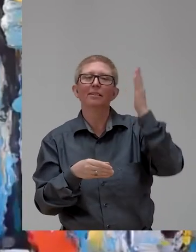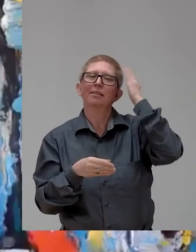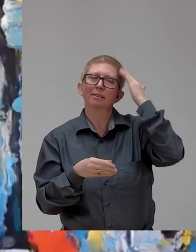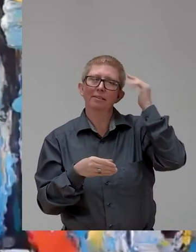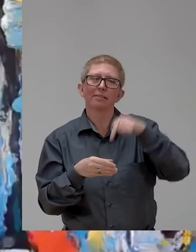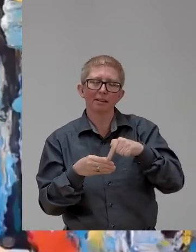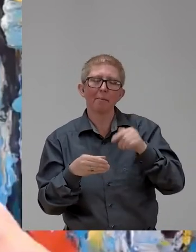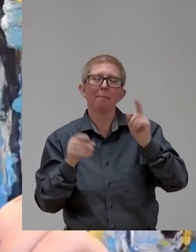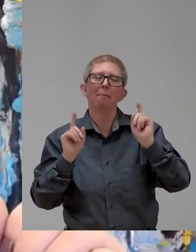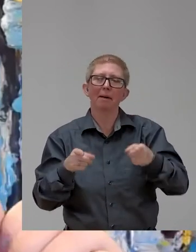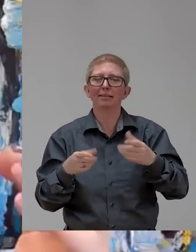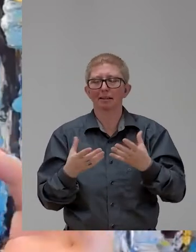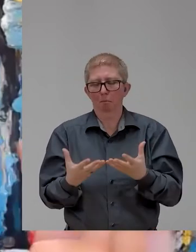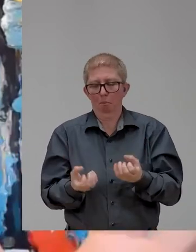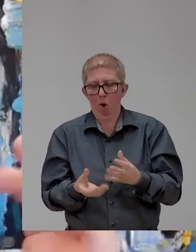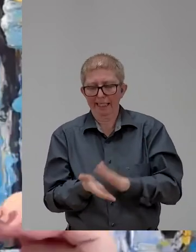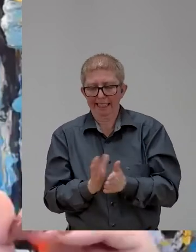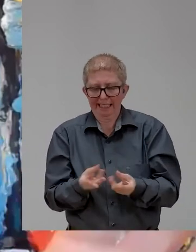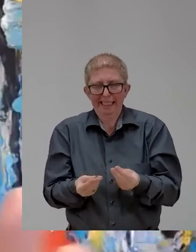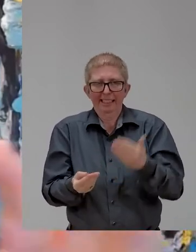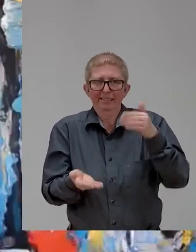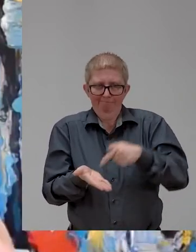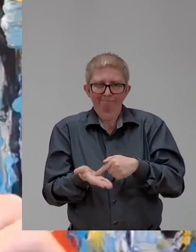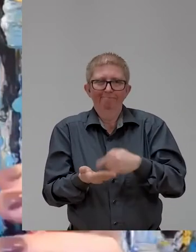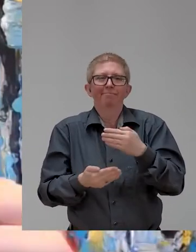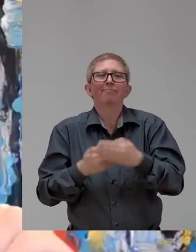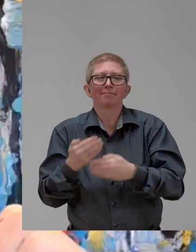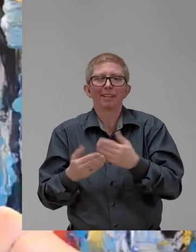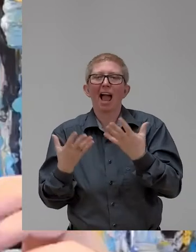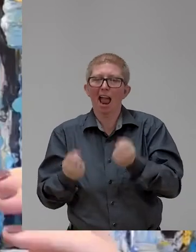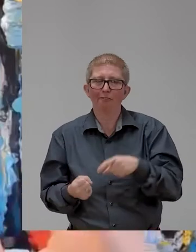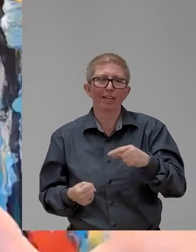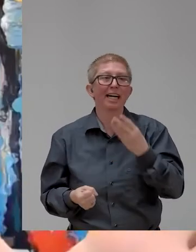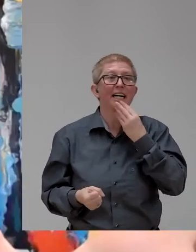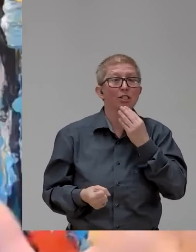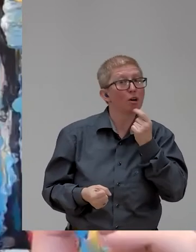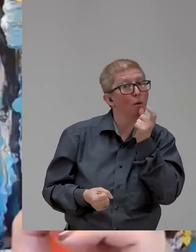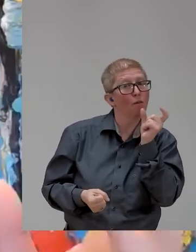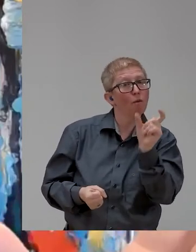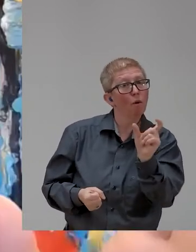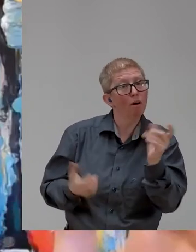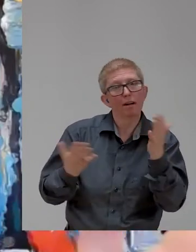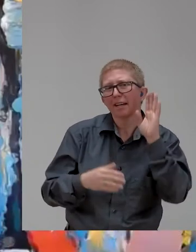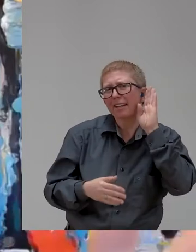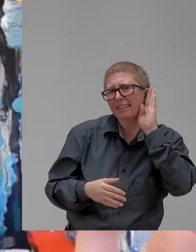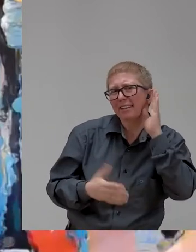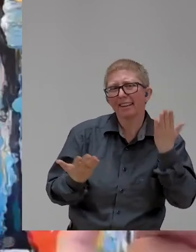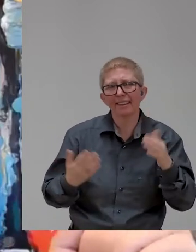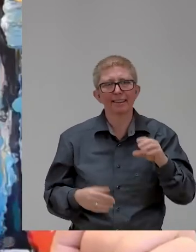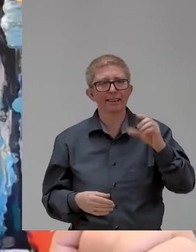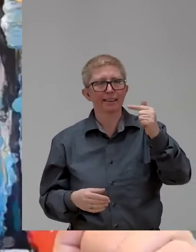learned from Martin and Michael that it's also in German and in Austrian, tachlis, let's be